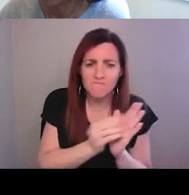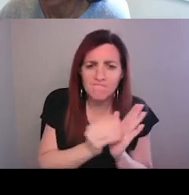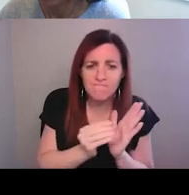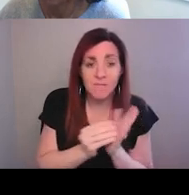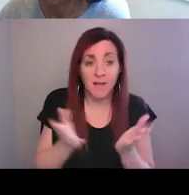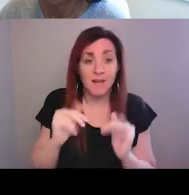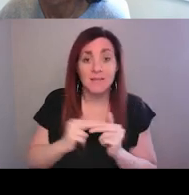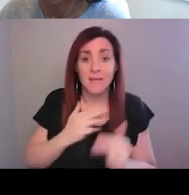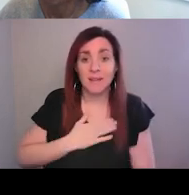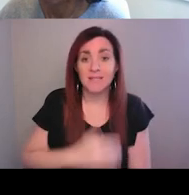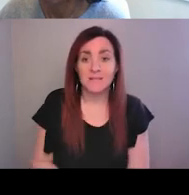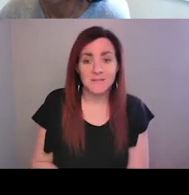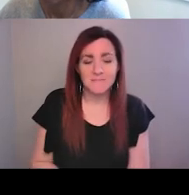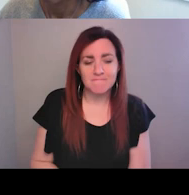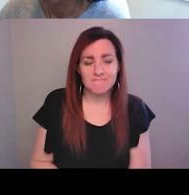please.